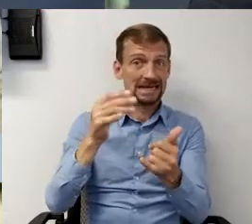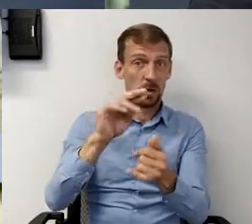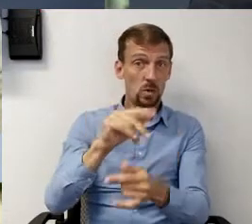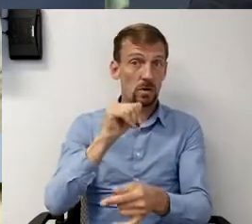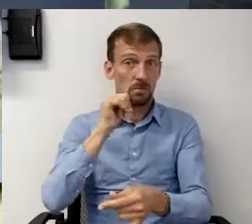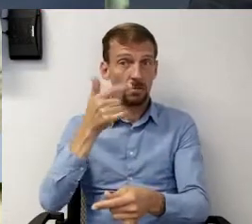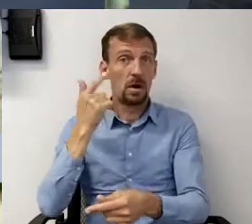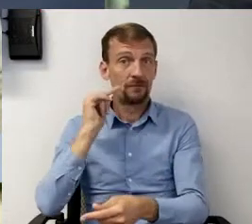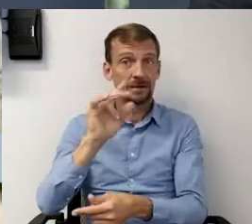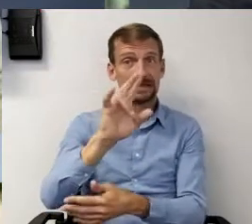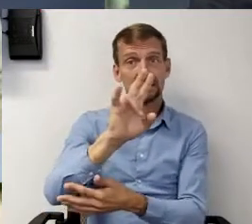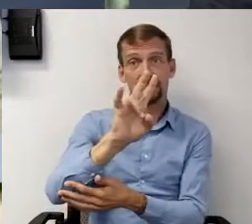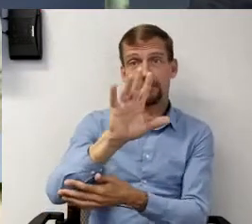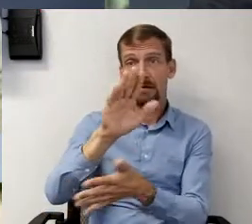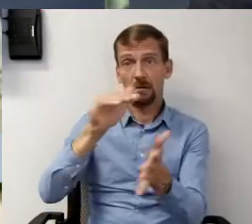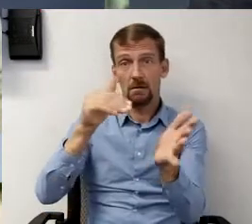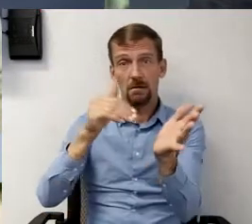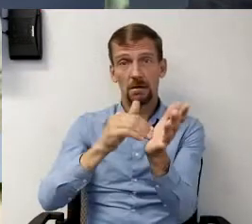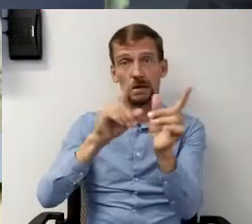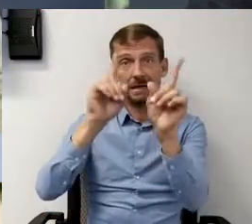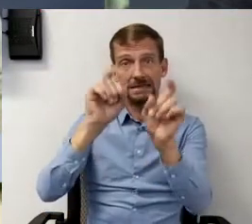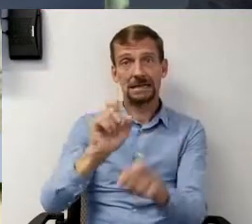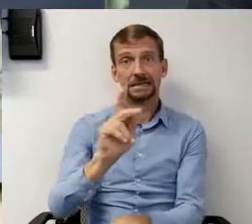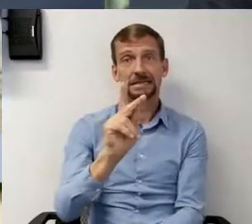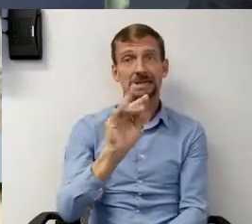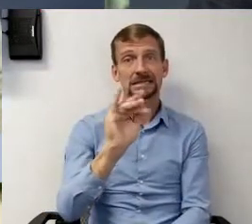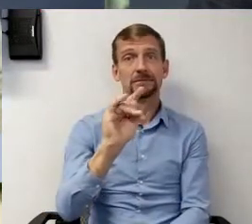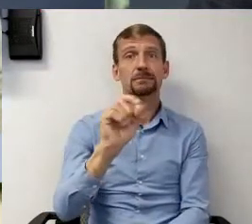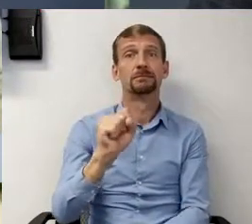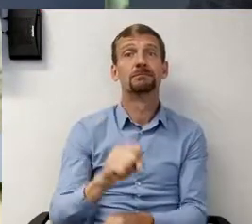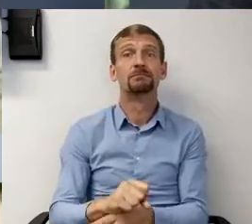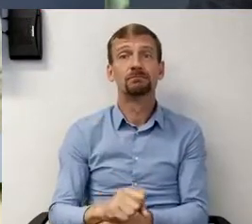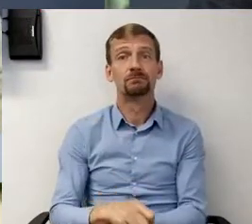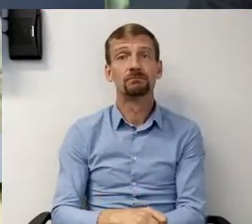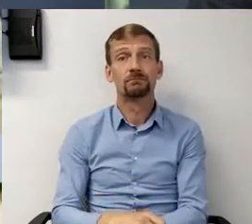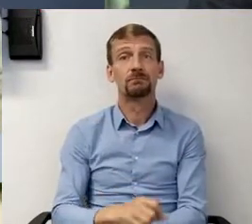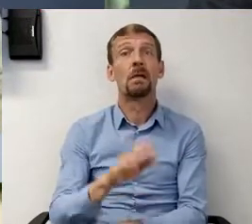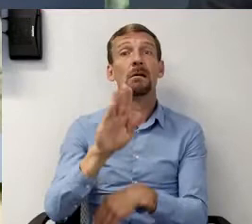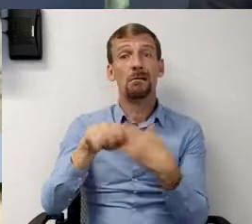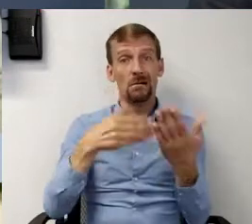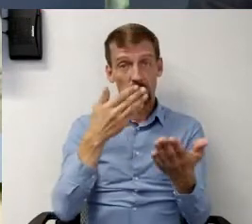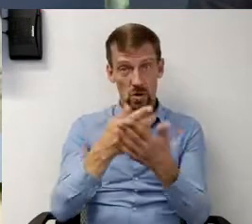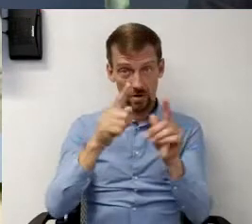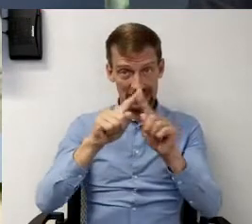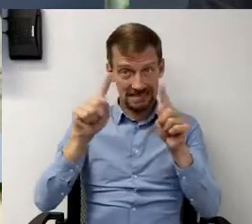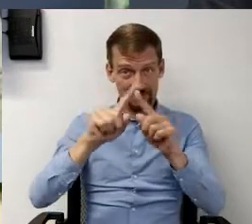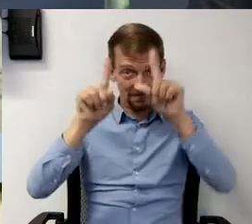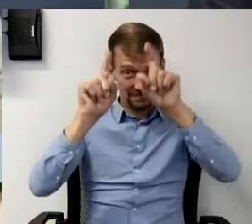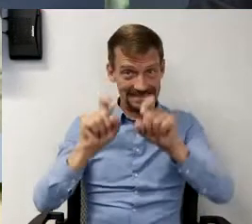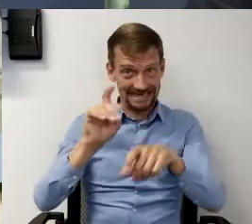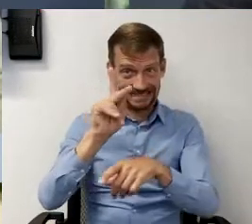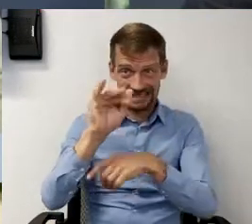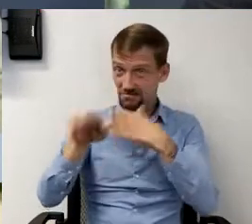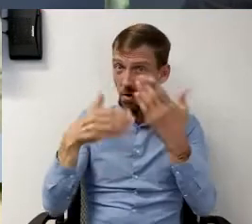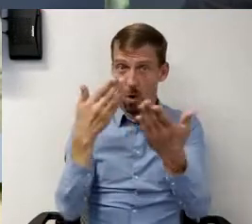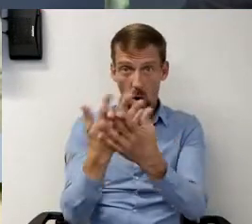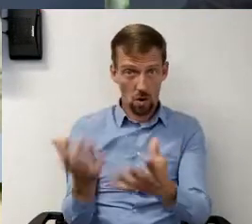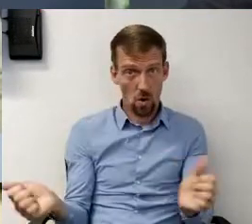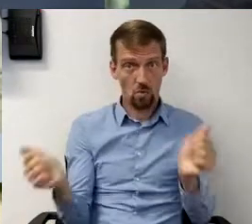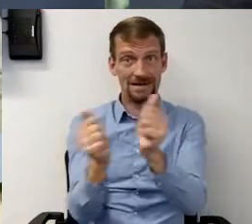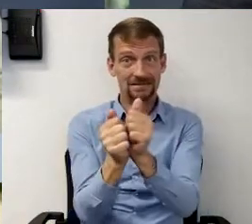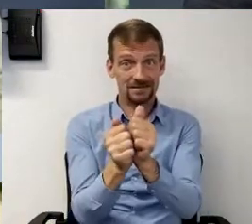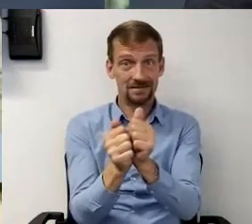for 75,000 test kits and the analyzers that come with it. And what's so